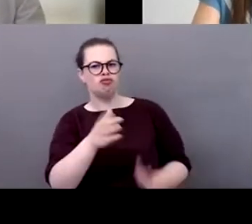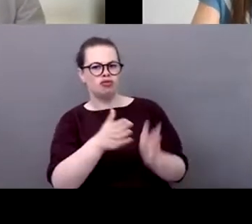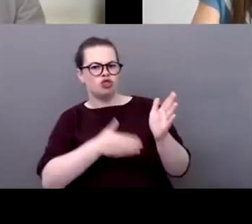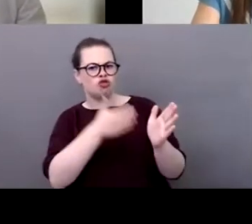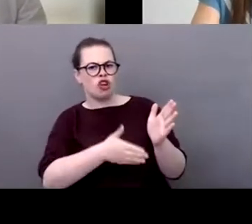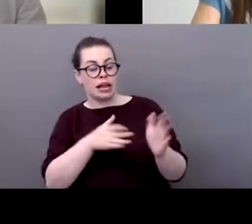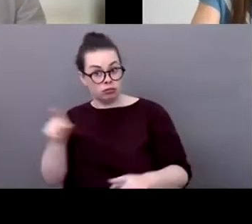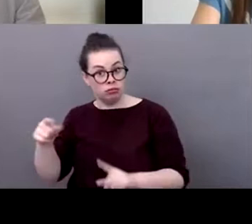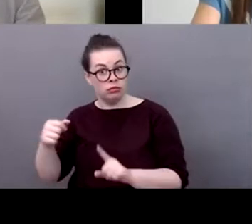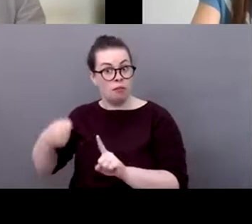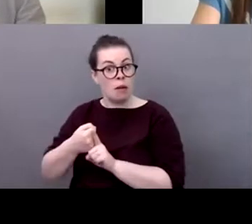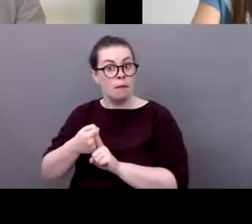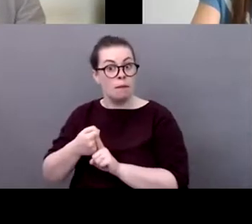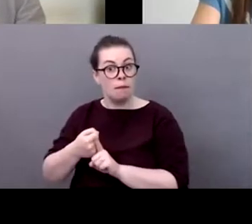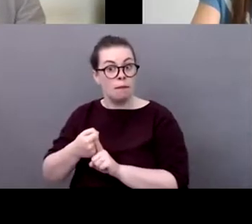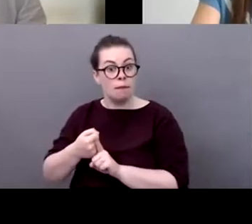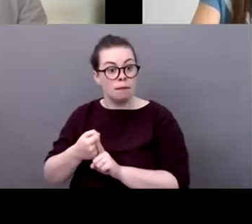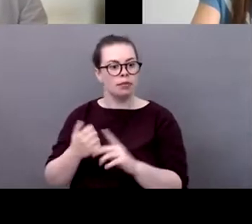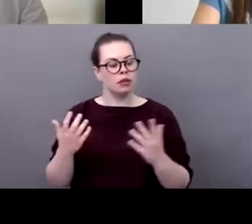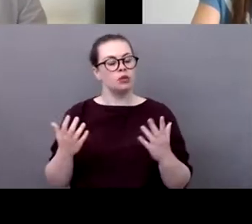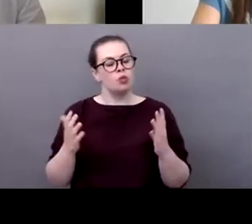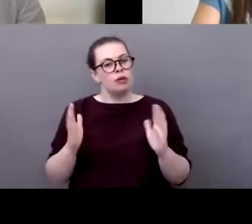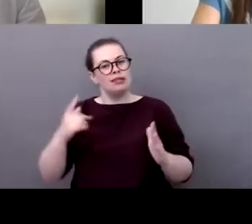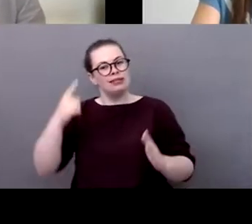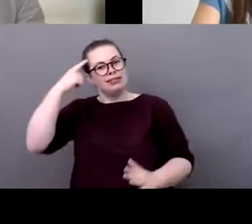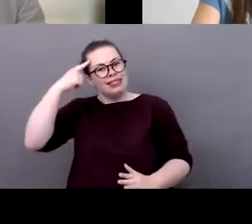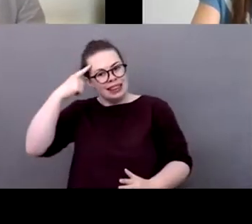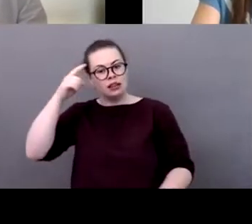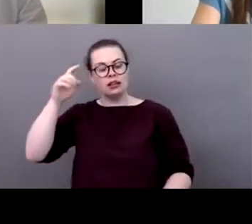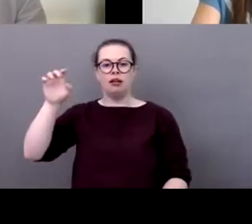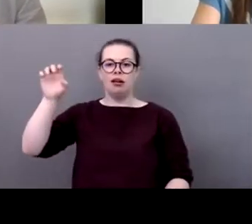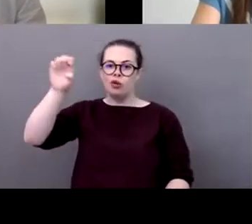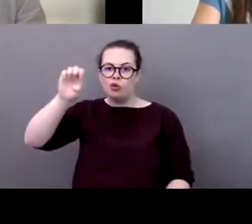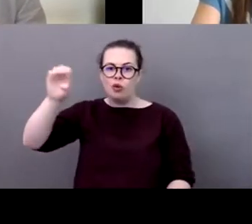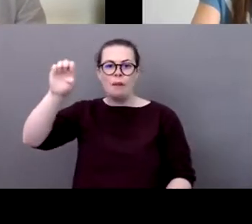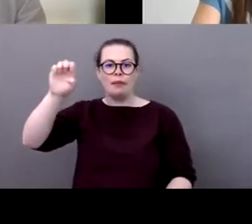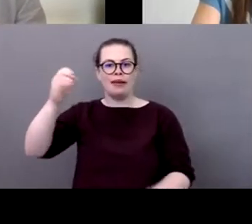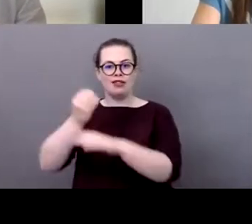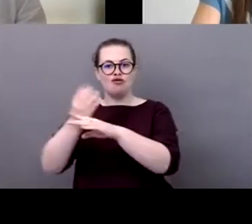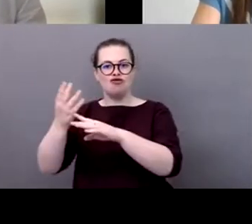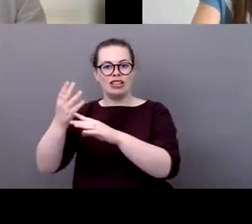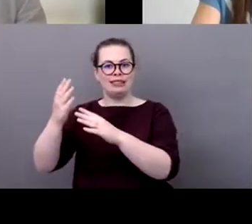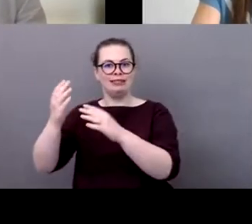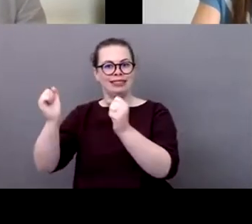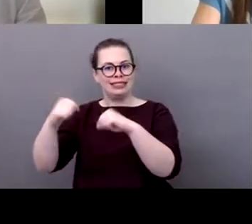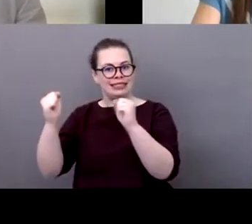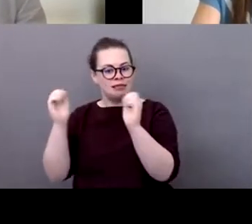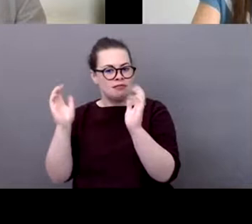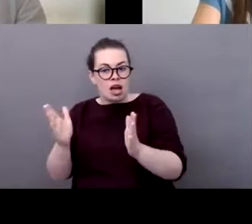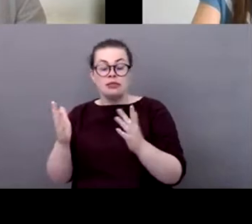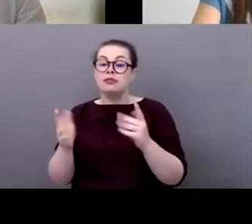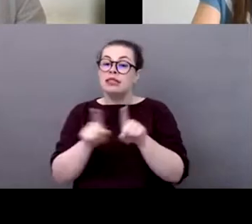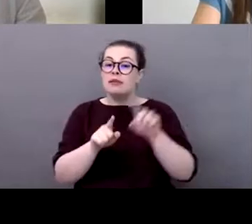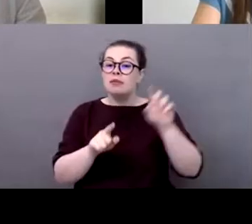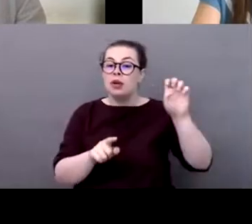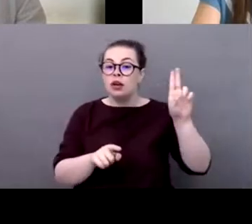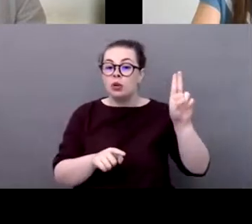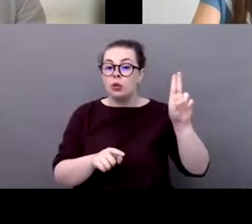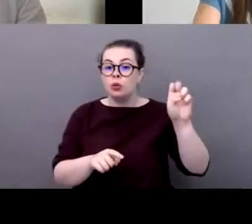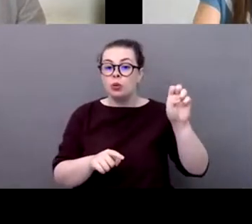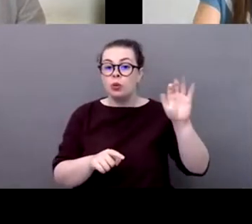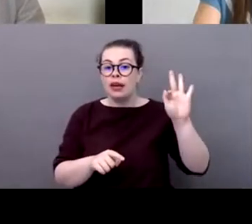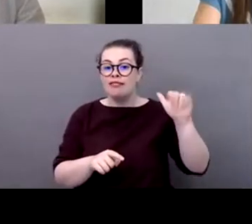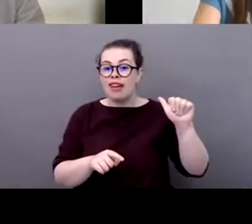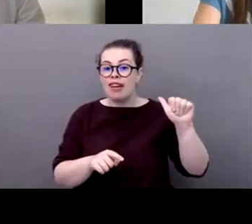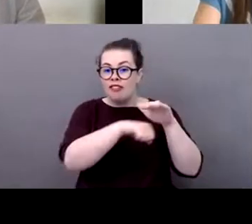some vision in terms of a european green deal uefa has taken up some of that in terms of focusing on on the green deal